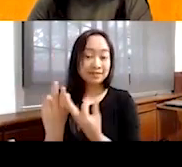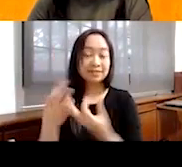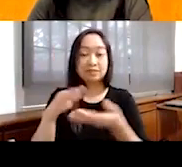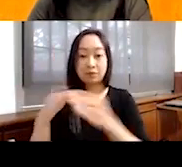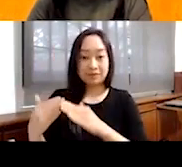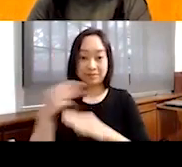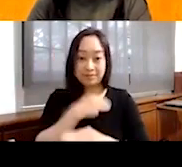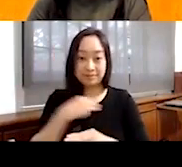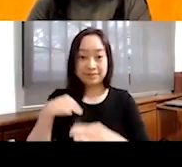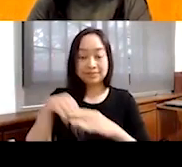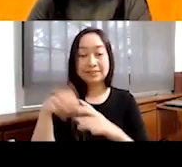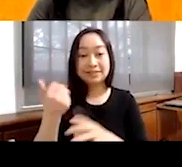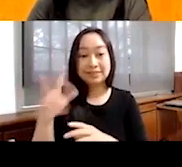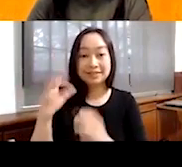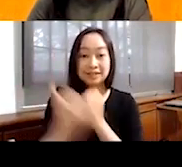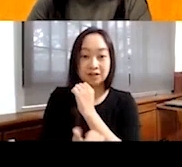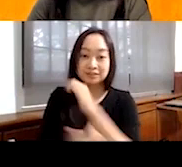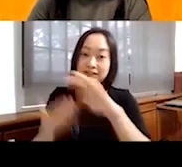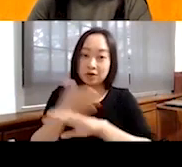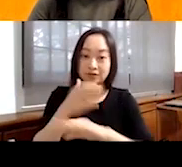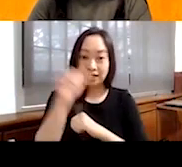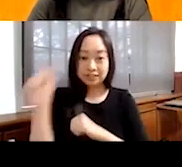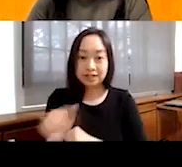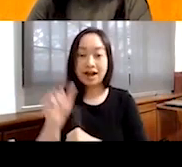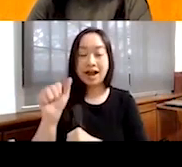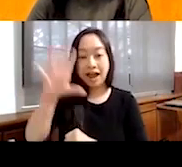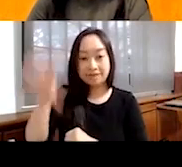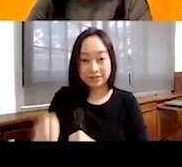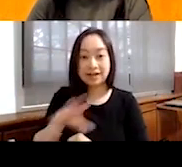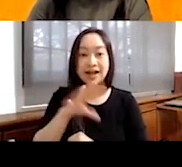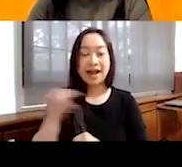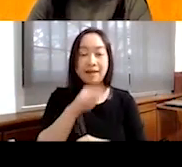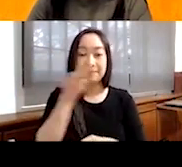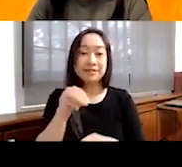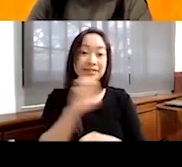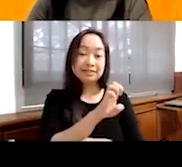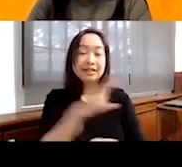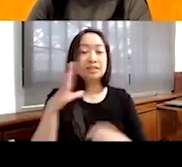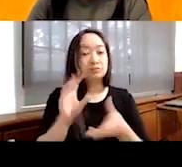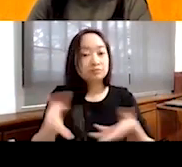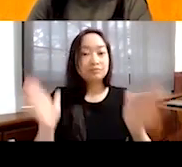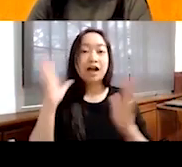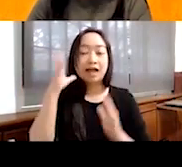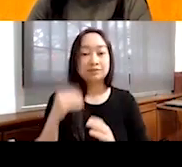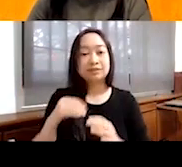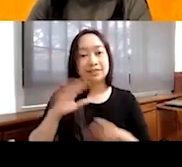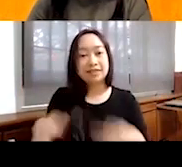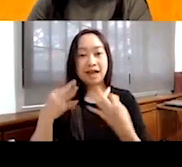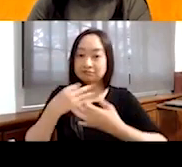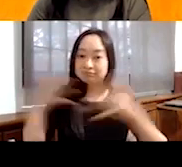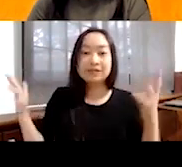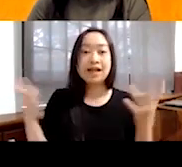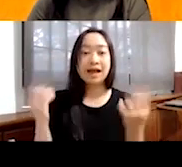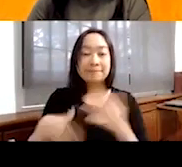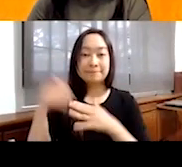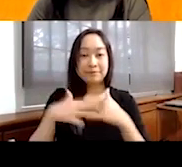members in 13 countries across Asia, Africa and the Middle East to experience life in all its fullness and build resilience